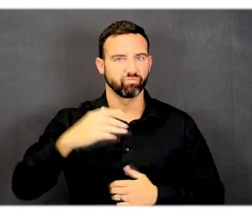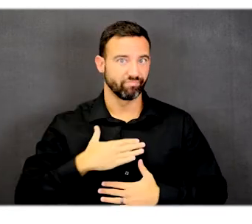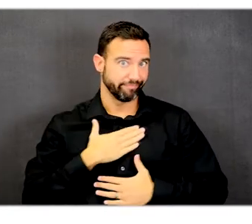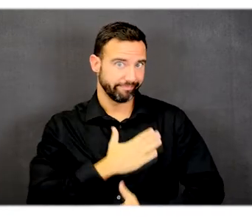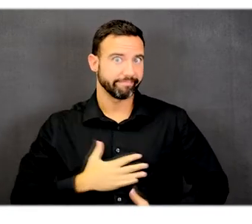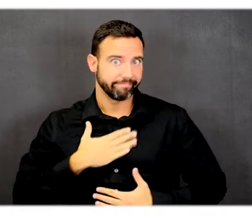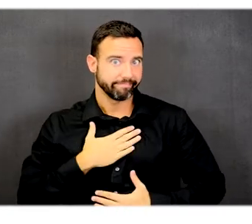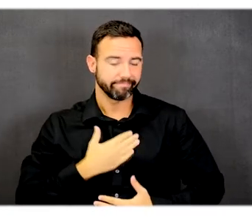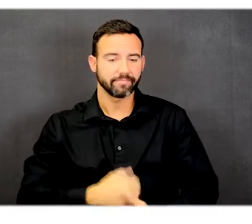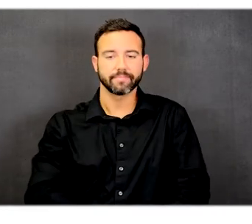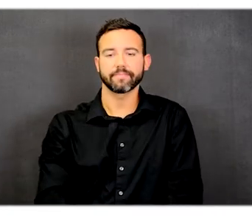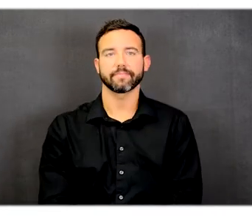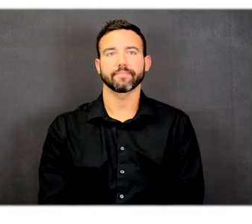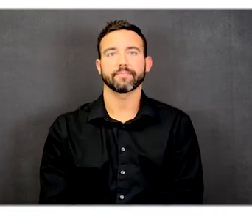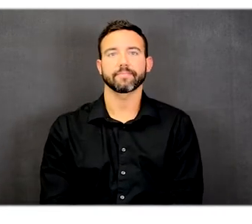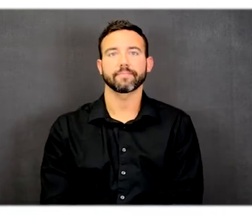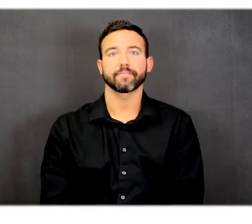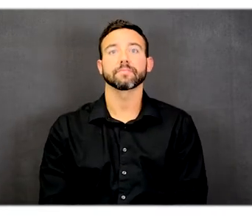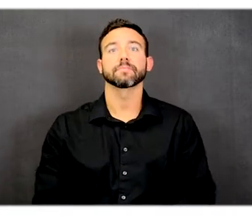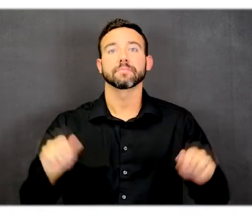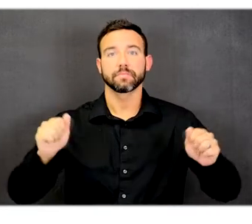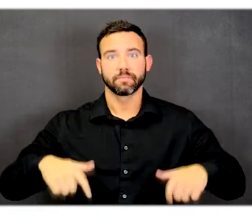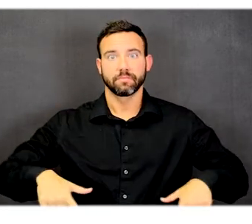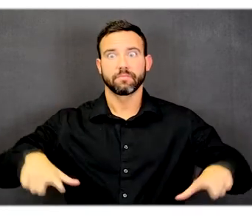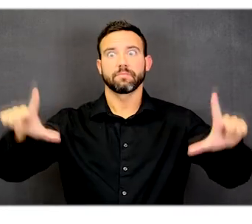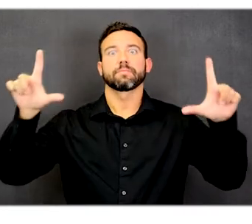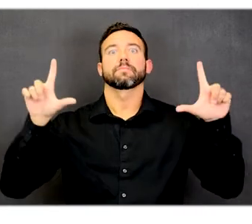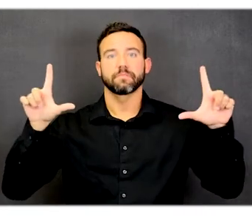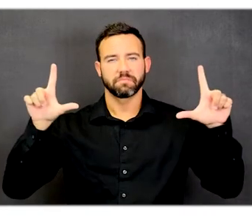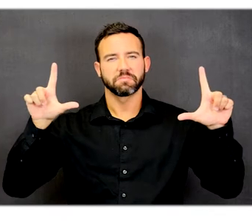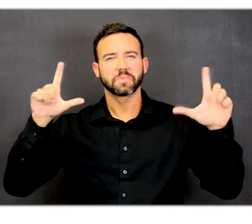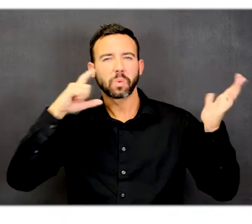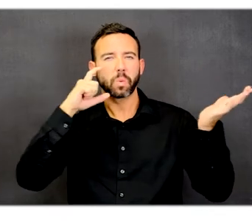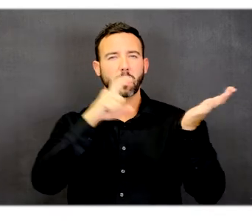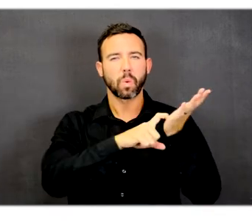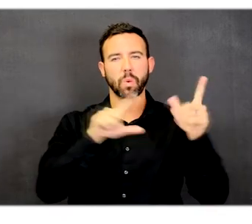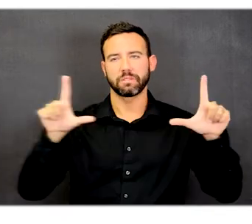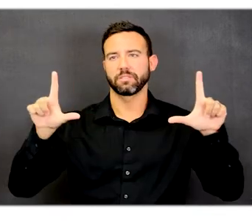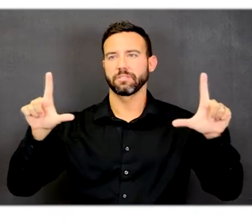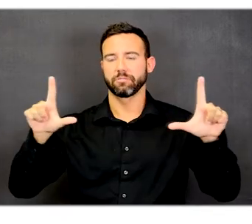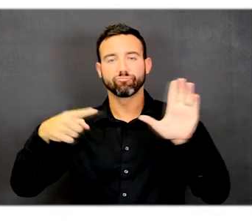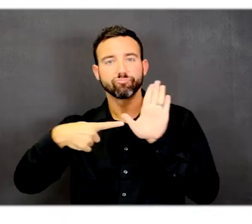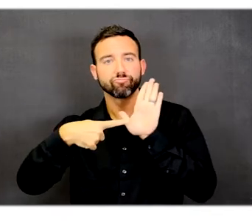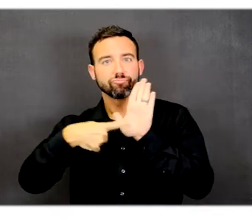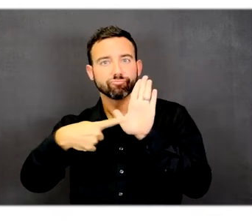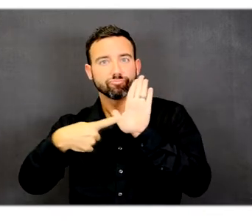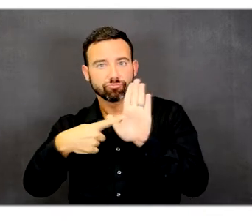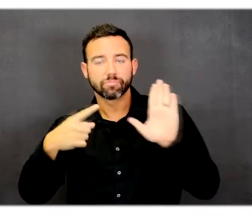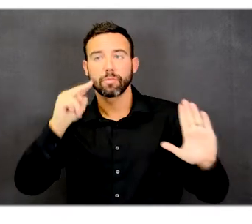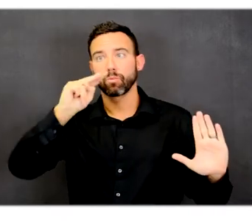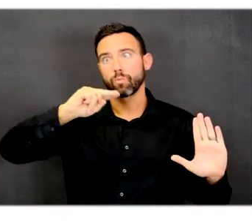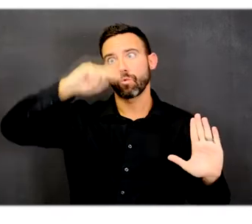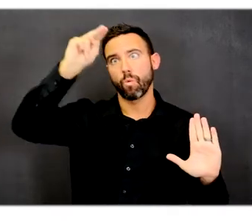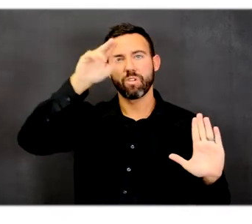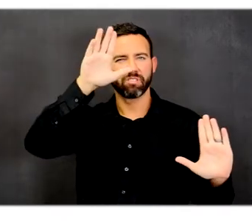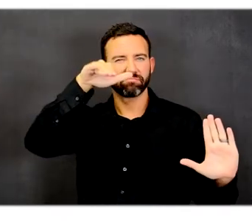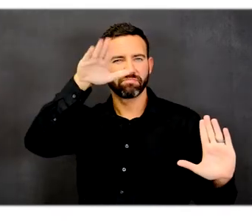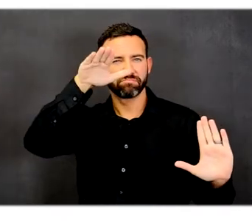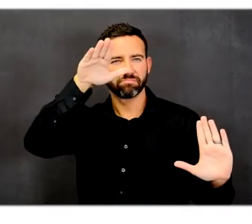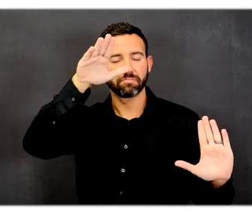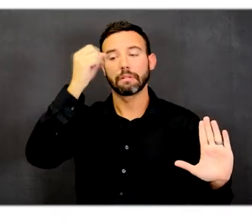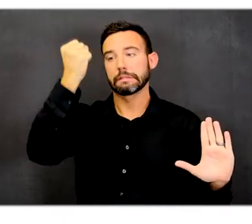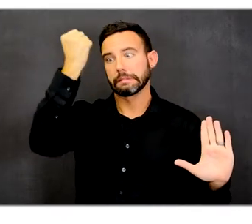The orientation of the pedestrian path system on this slide is represented as north at the top of the page,